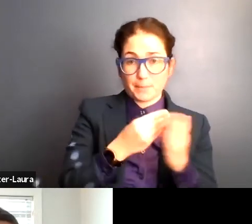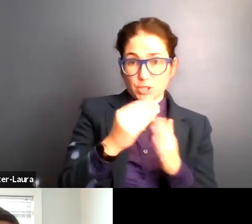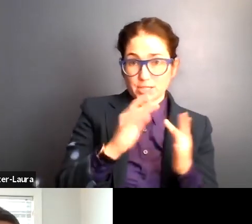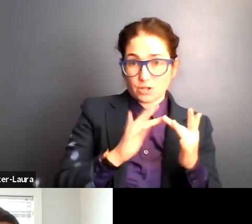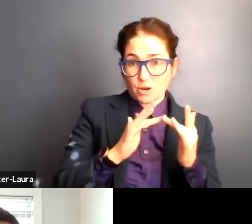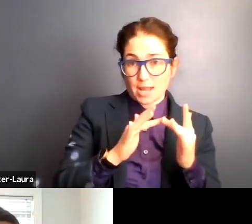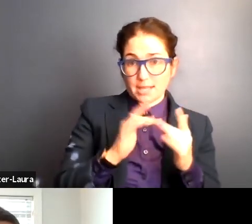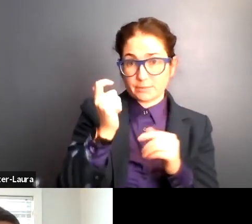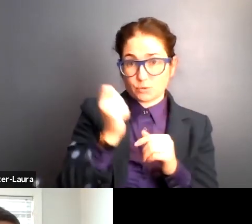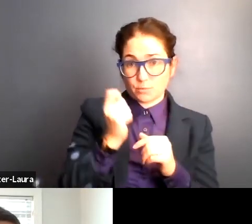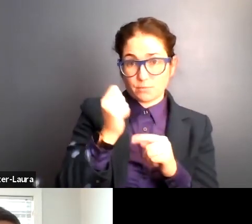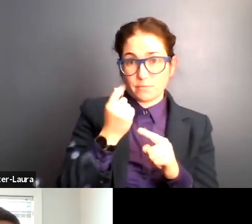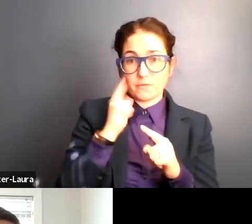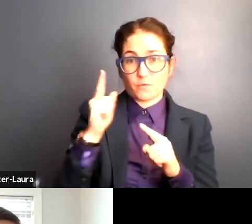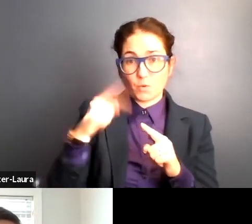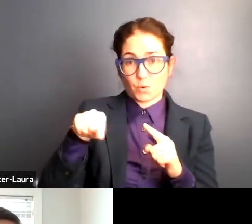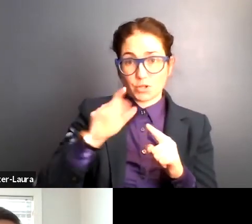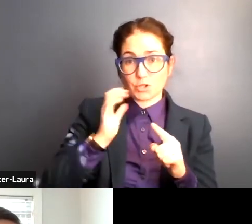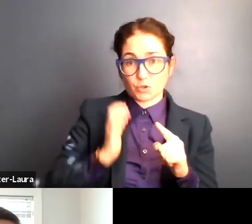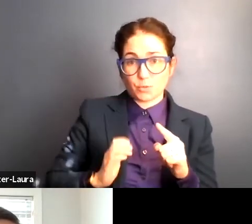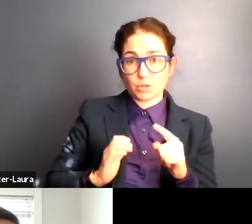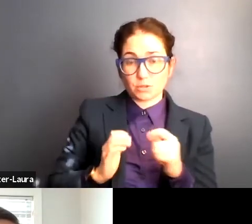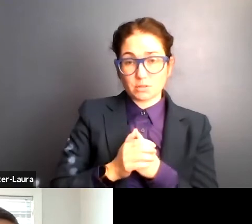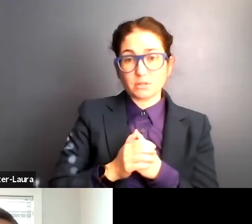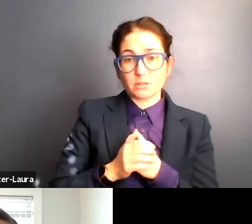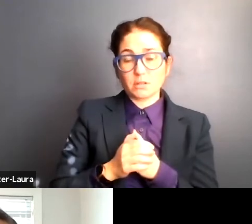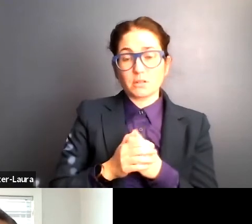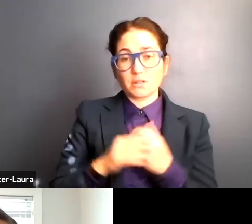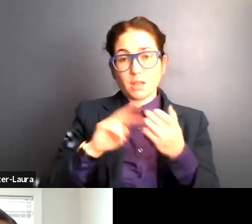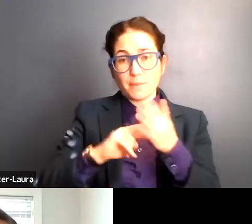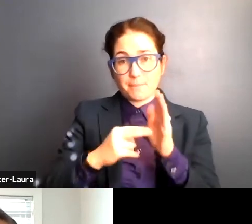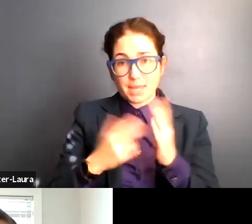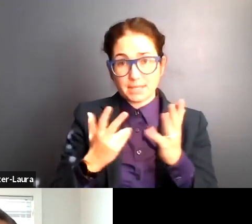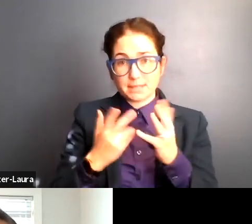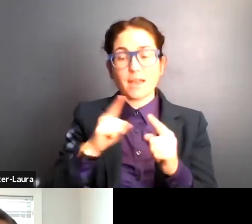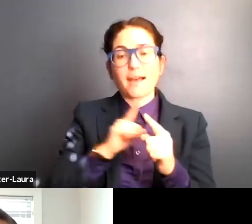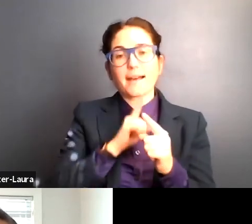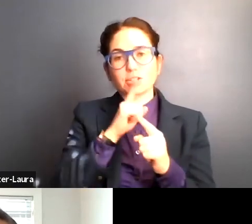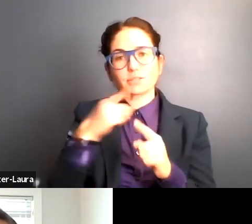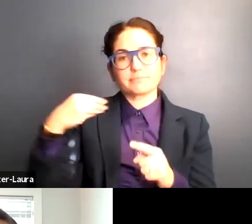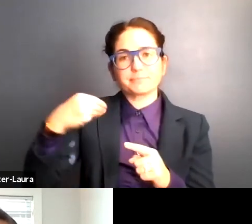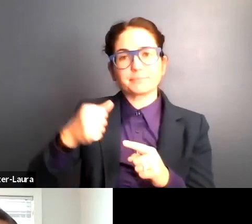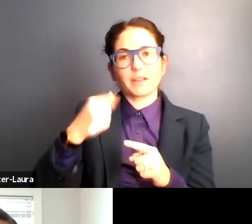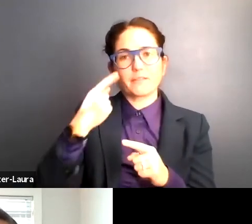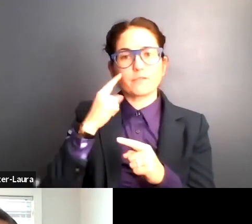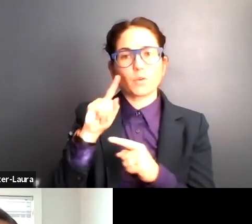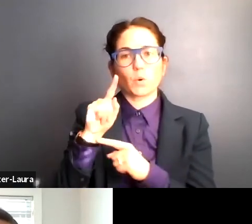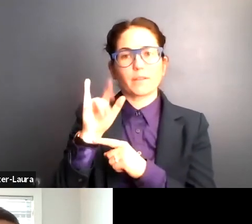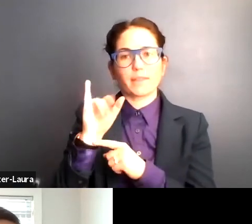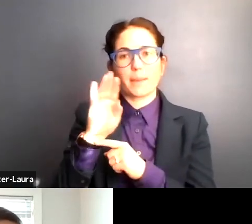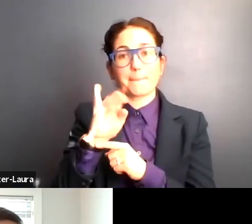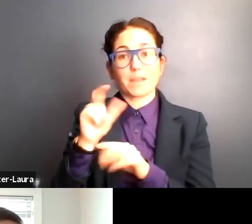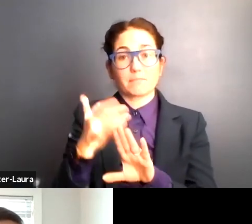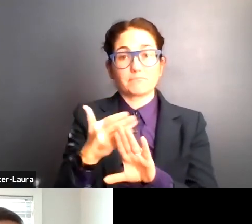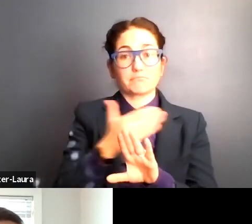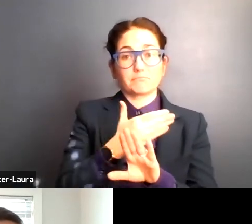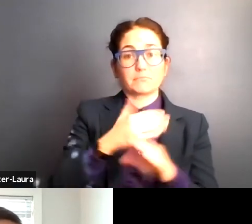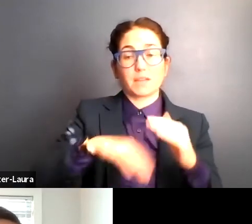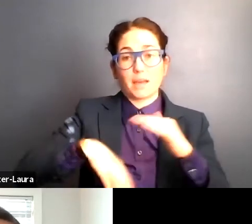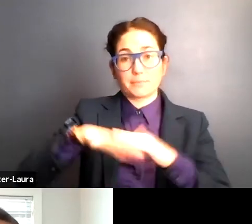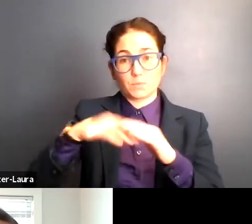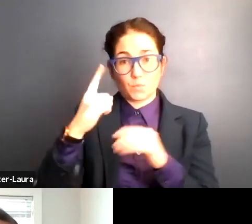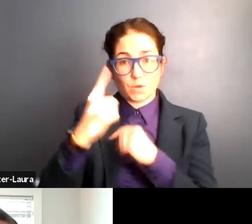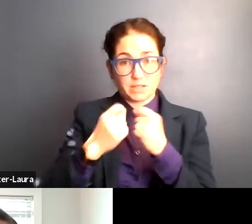subscriptions for consumers. And what that means is they've actually paid for the bill in advance for up to one year.